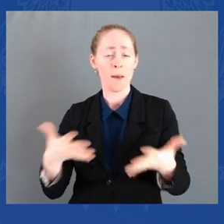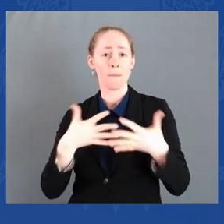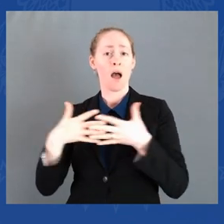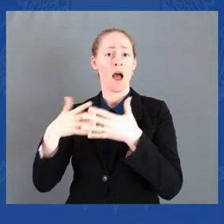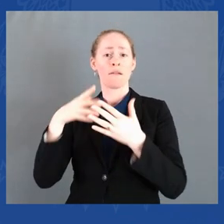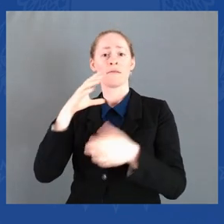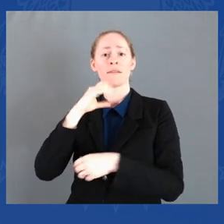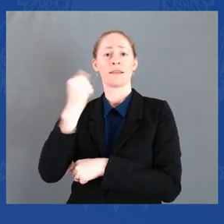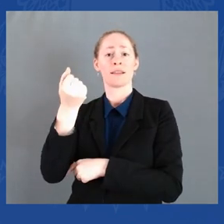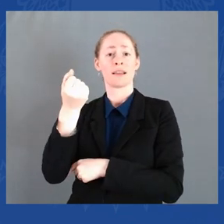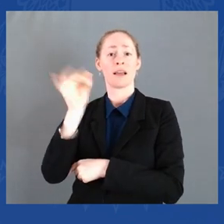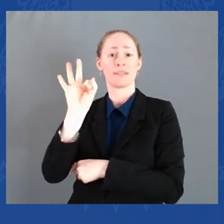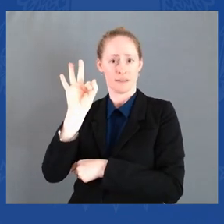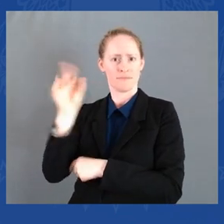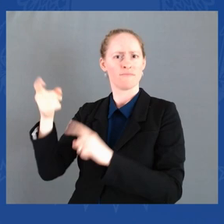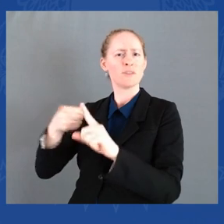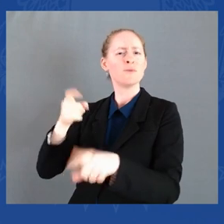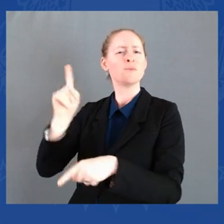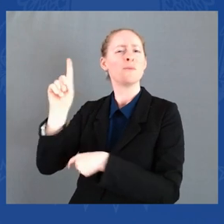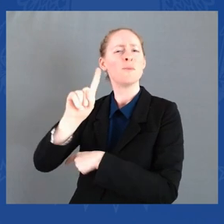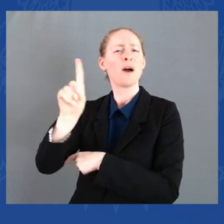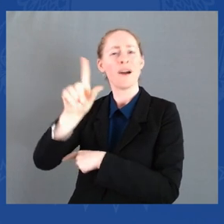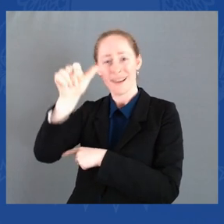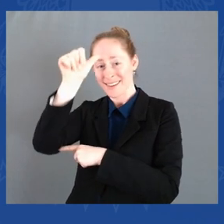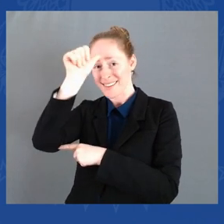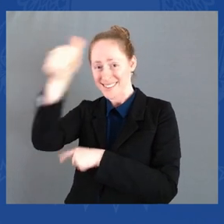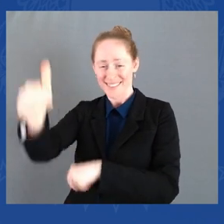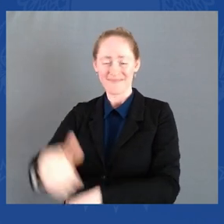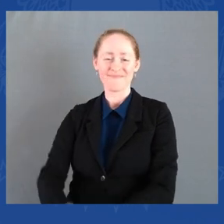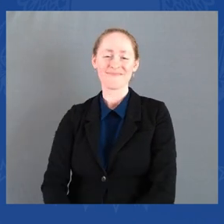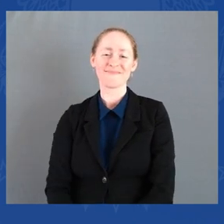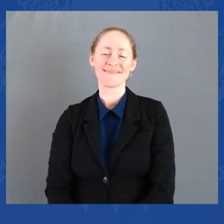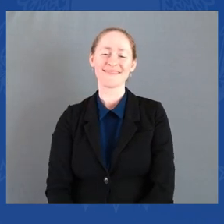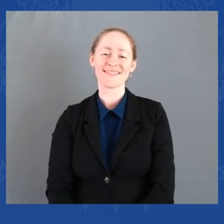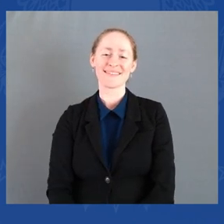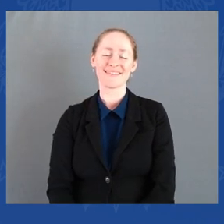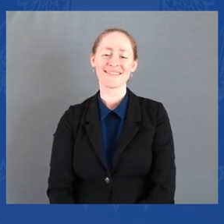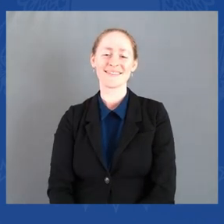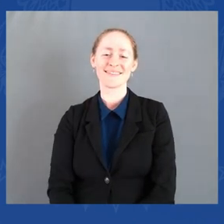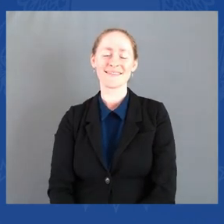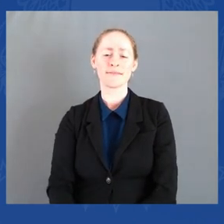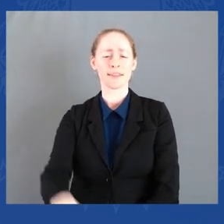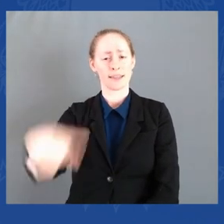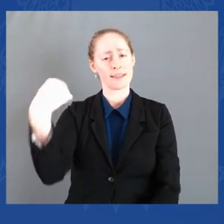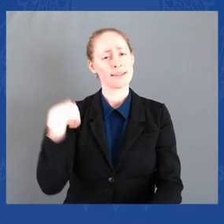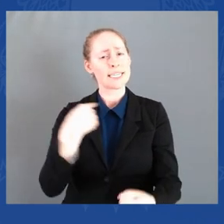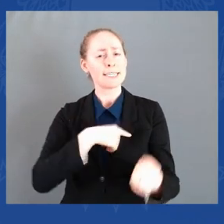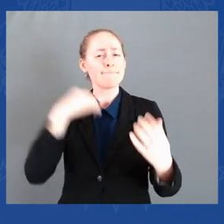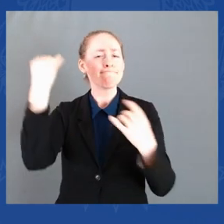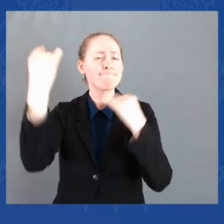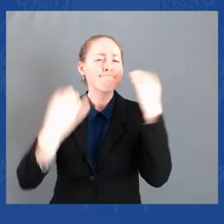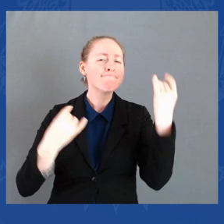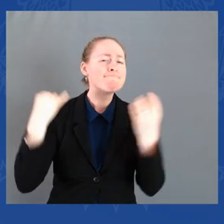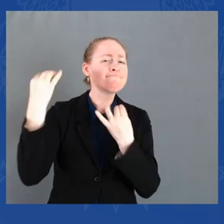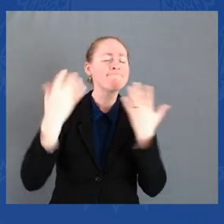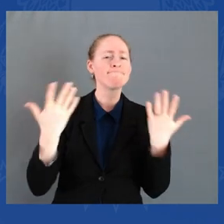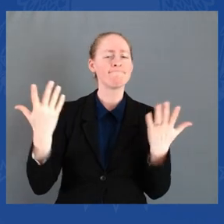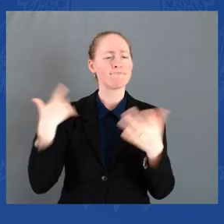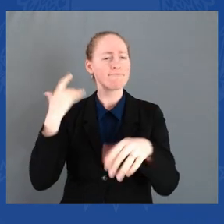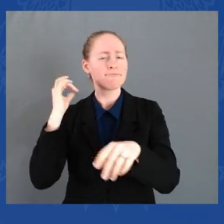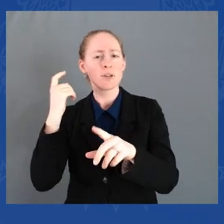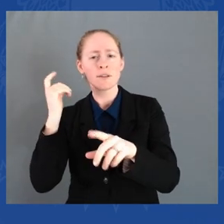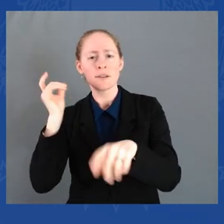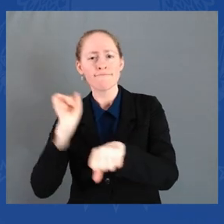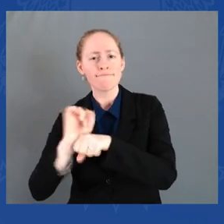the work that we are all doing, the work we are doing as an administration led by our President, in terms of not only living